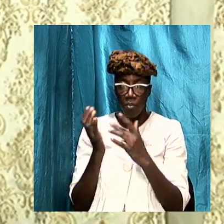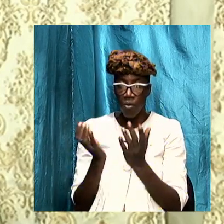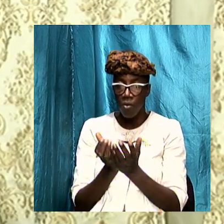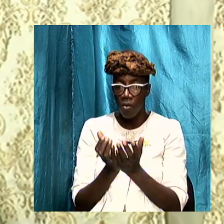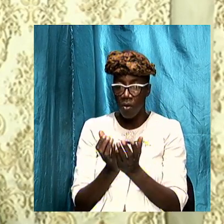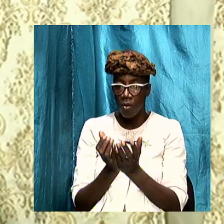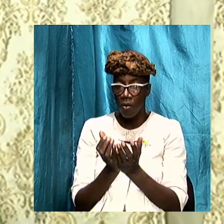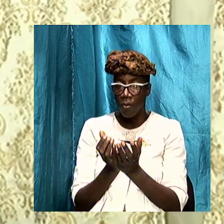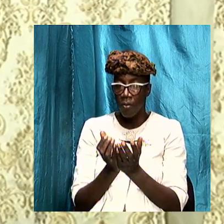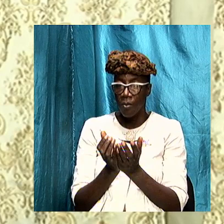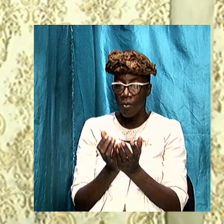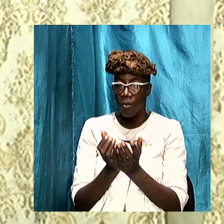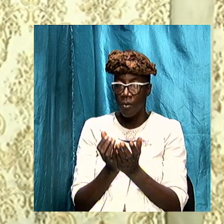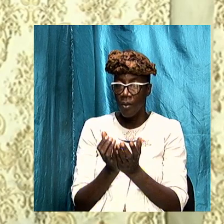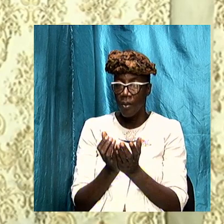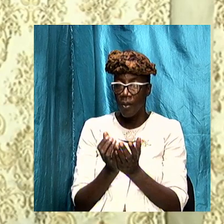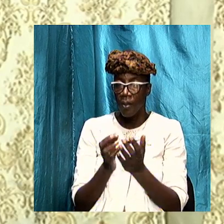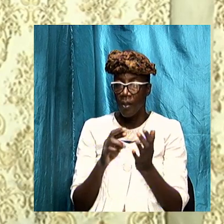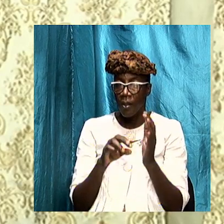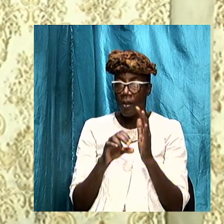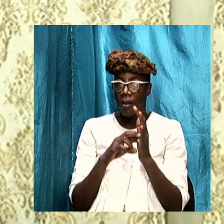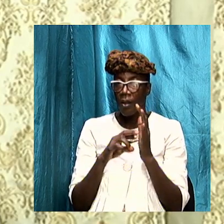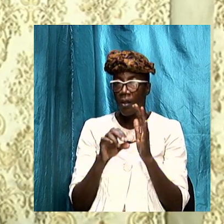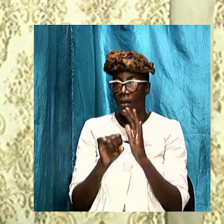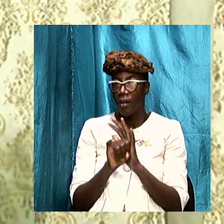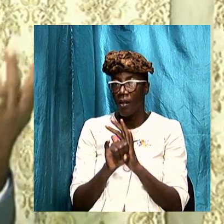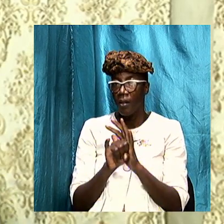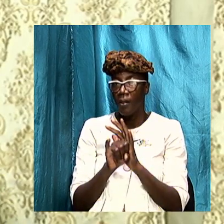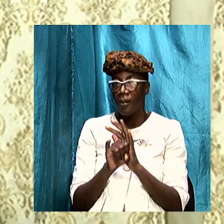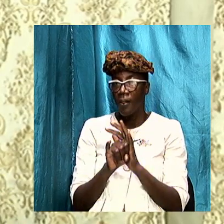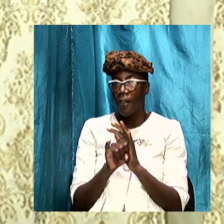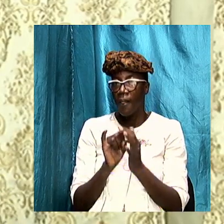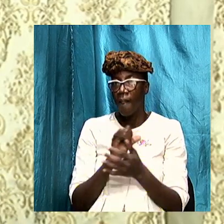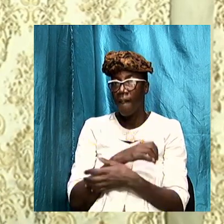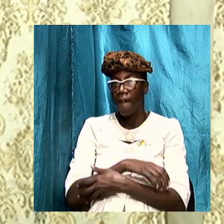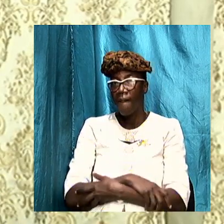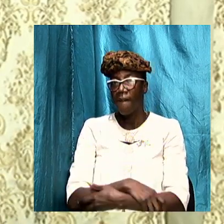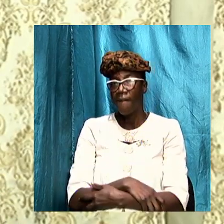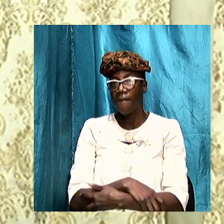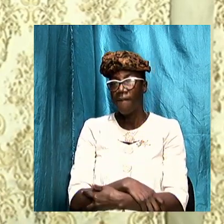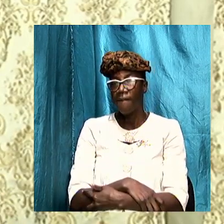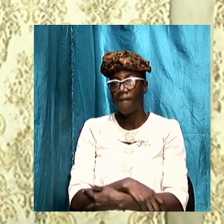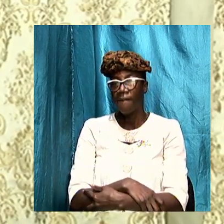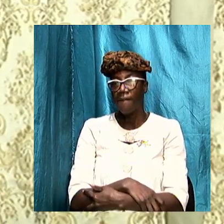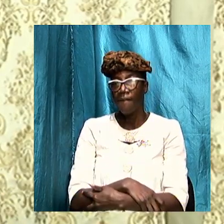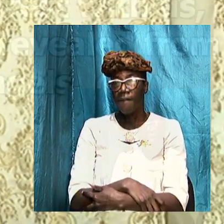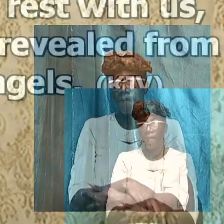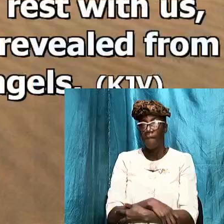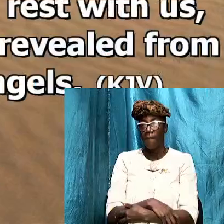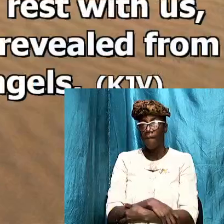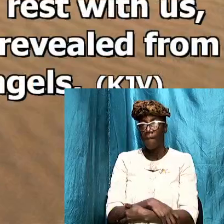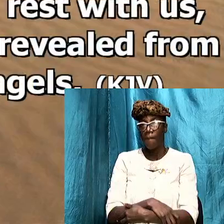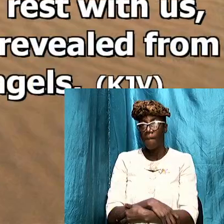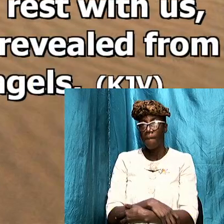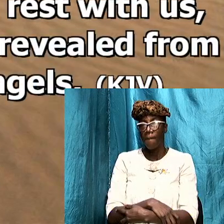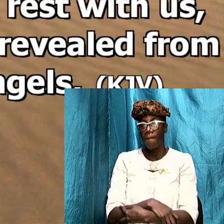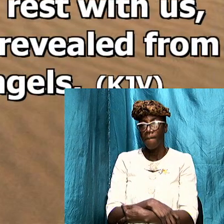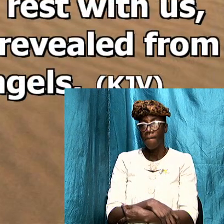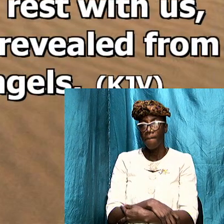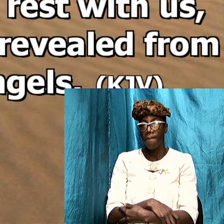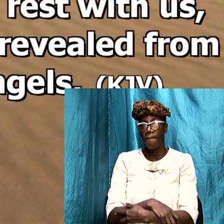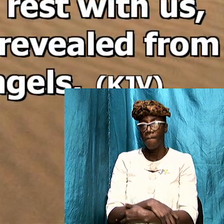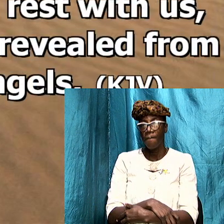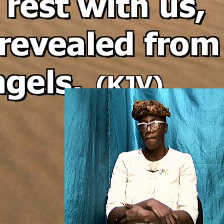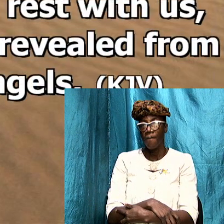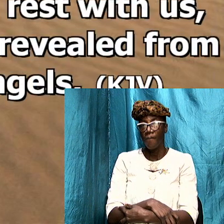Revelation so 2 Thessalonians chapter 1 let's bring it on the screen and let's read together 2 Thessalonians chapter